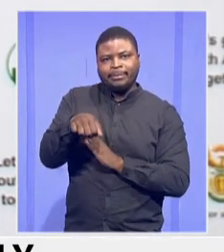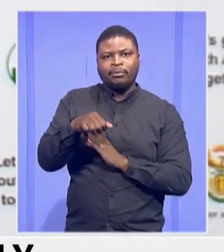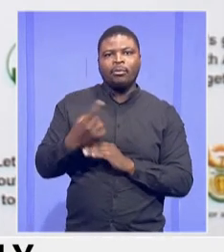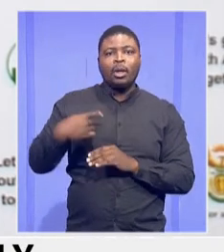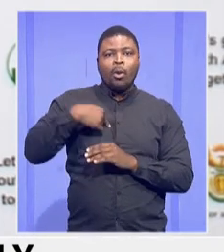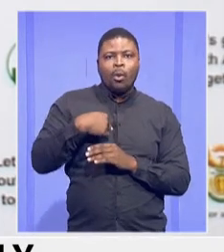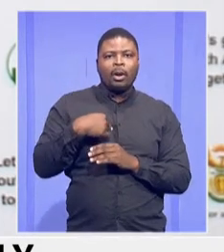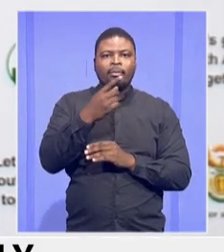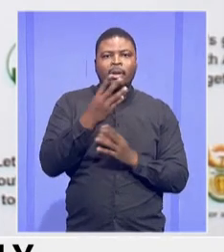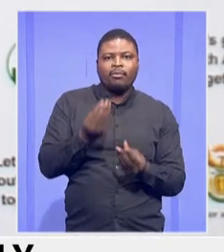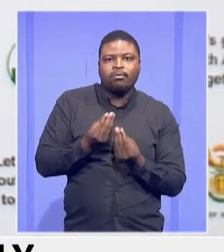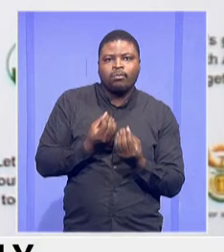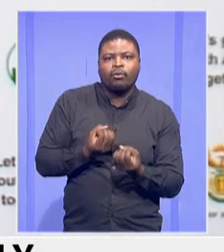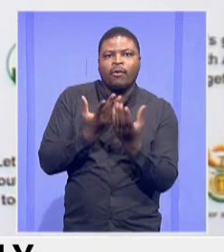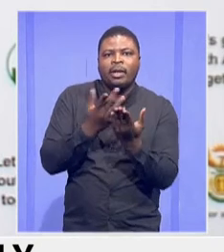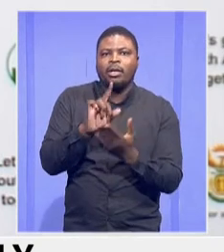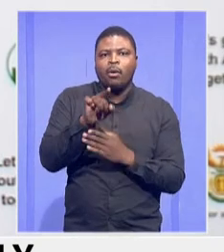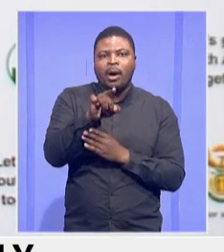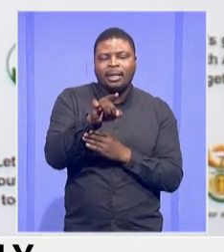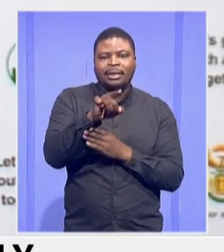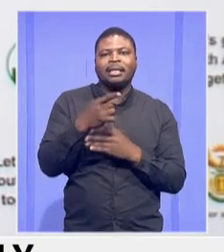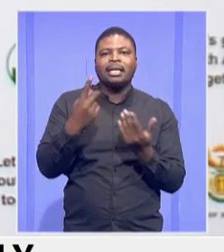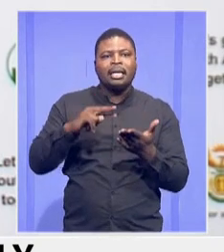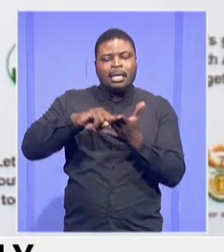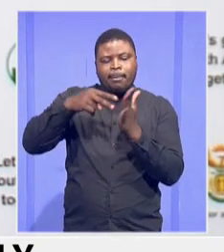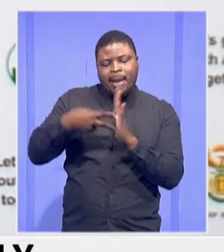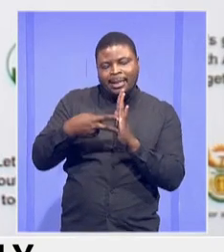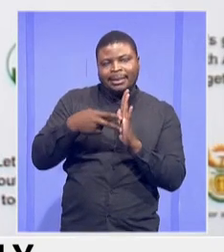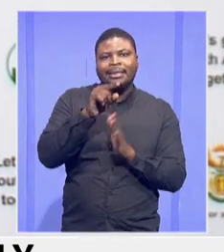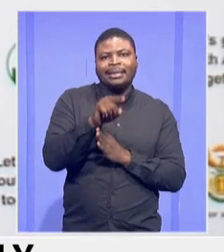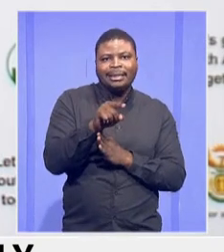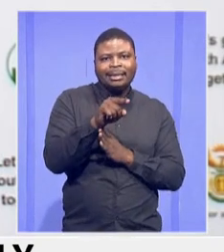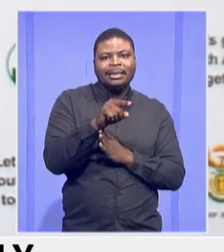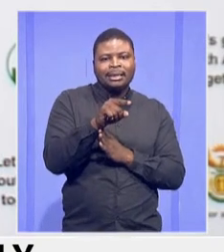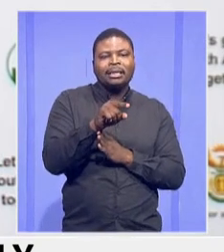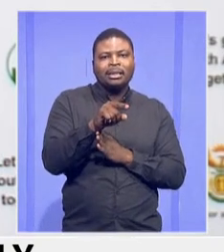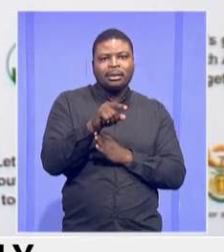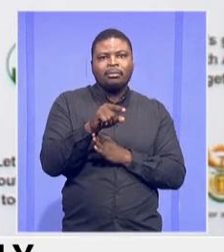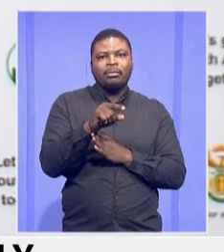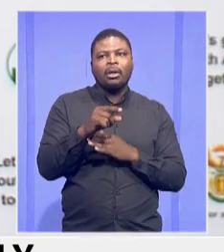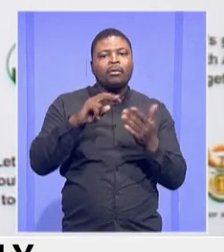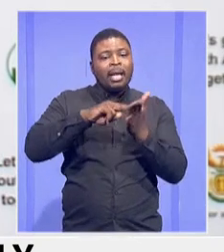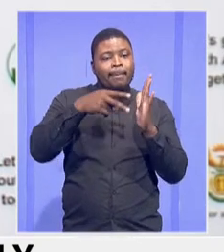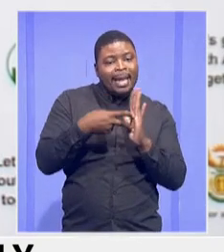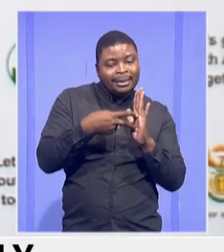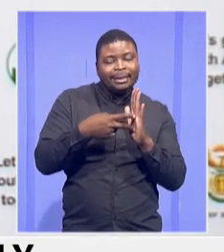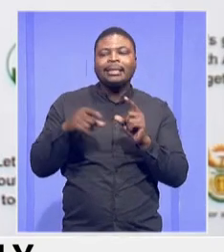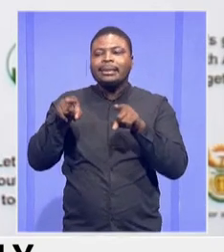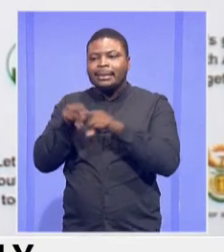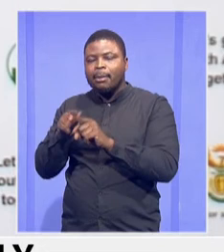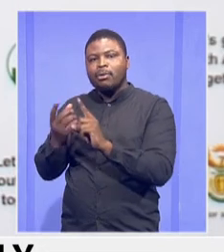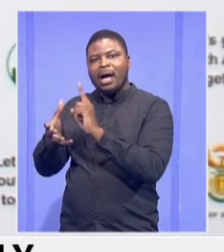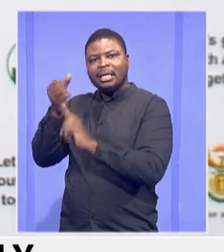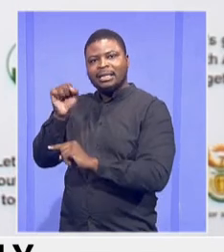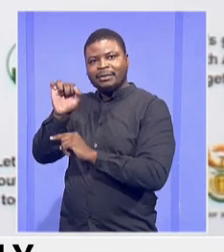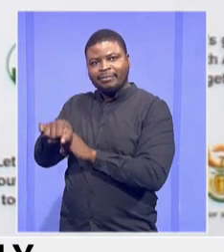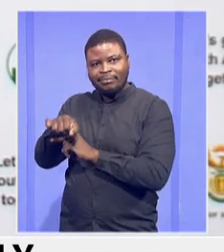breakdown of actuals against the plant. And then again, we're indicating